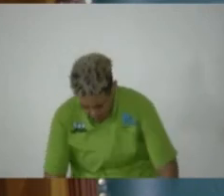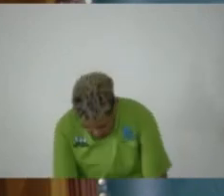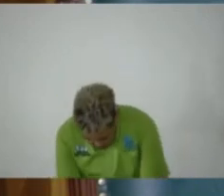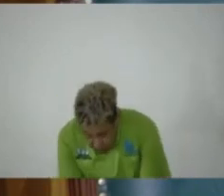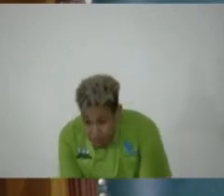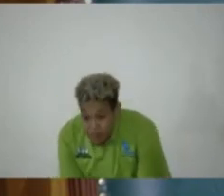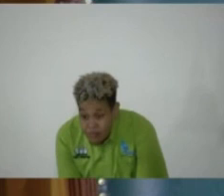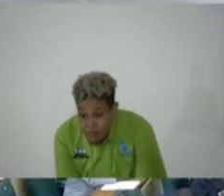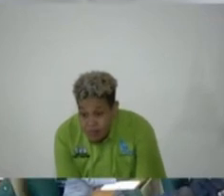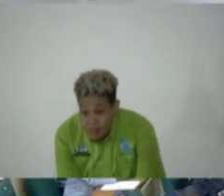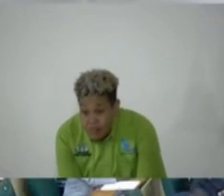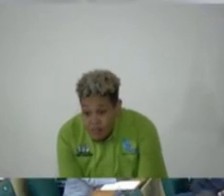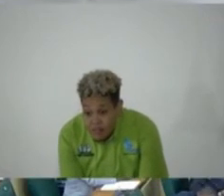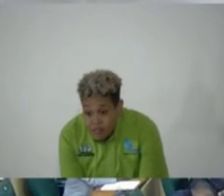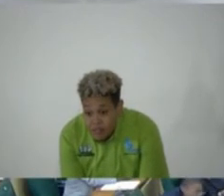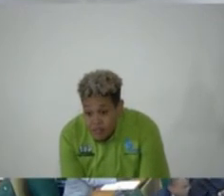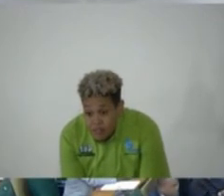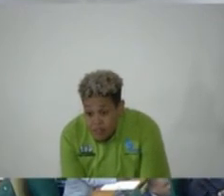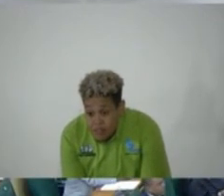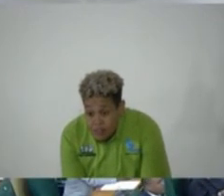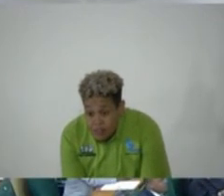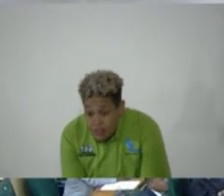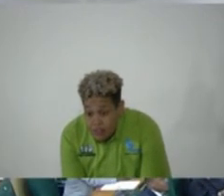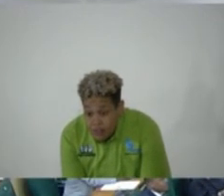Could you turn on another member, Daley, yours is not coming on?